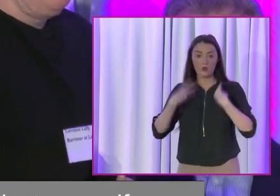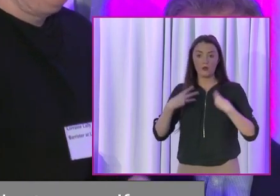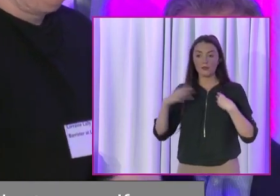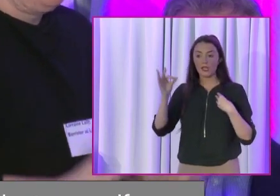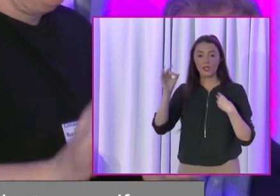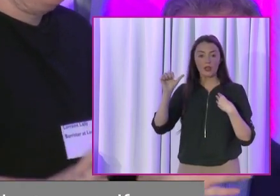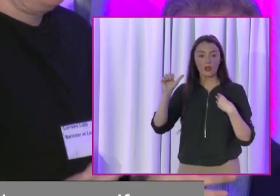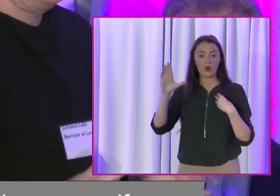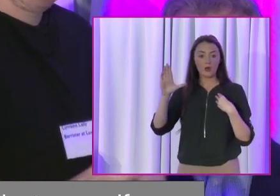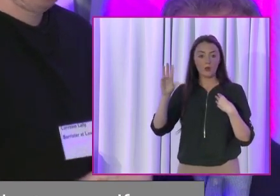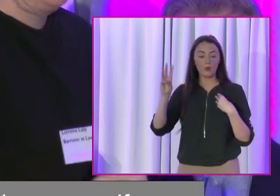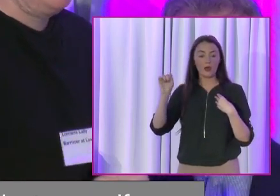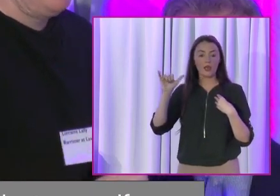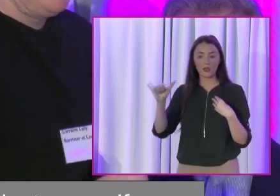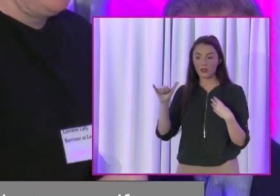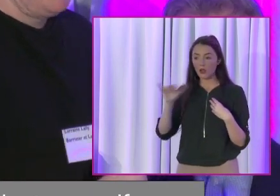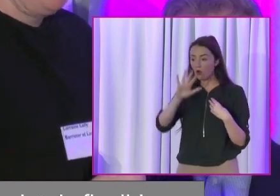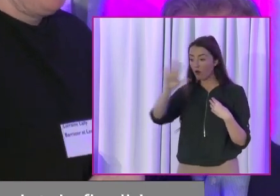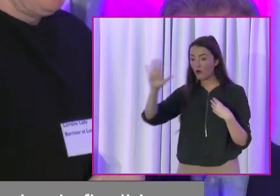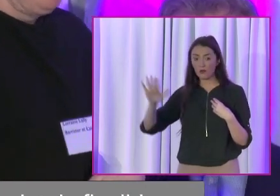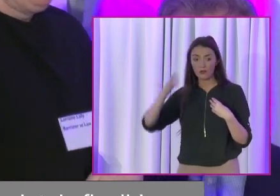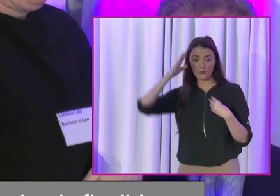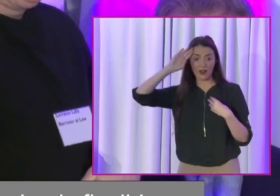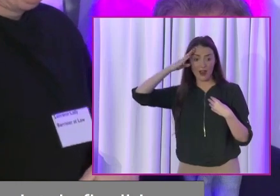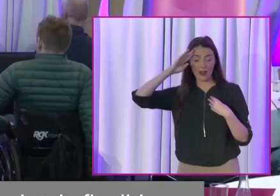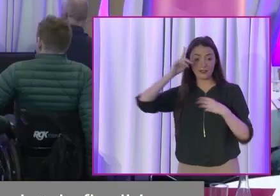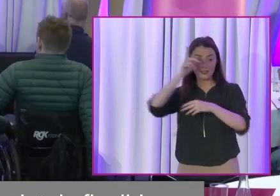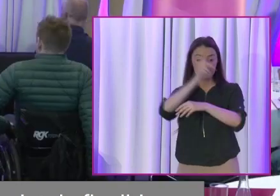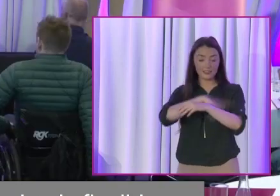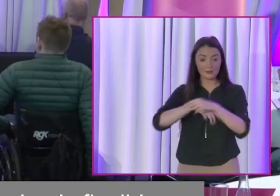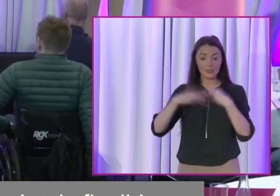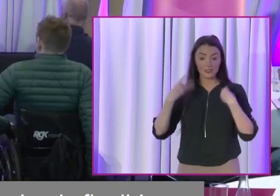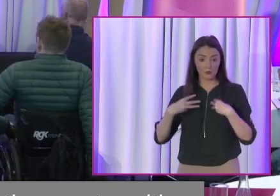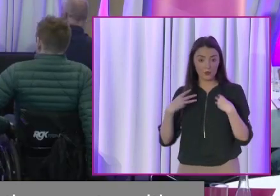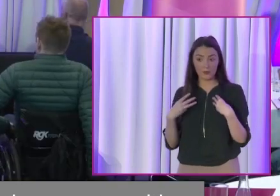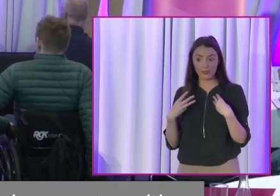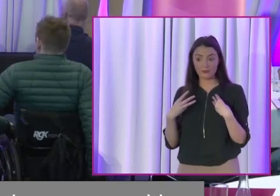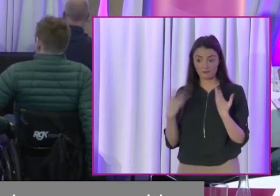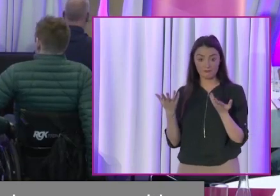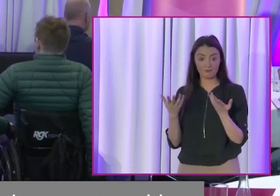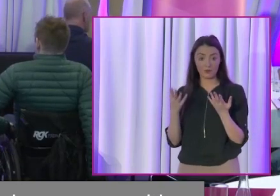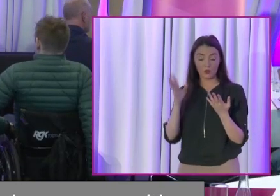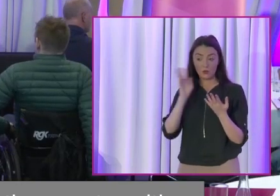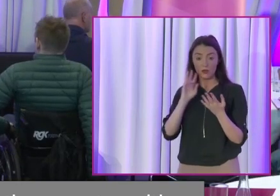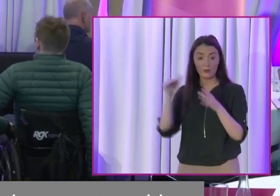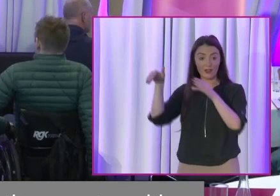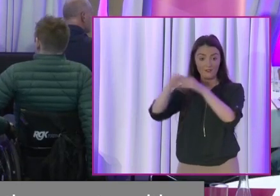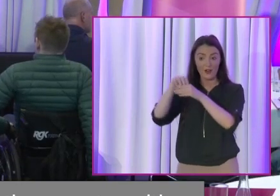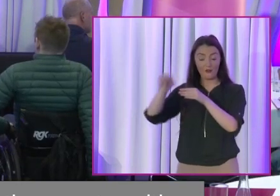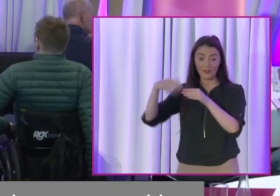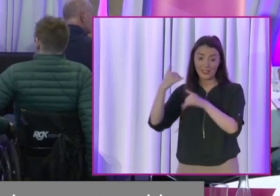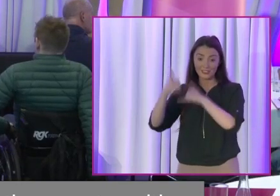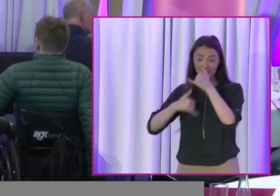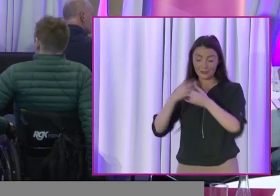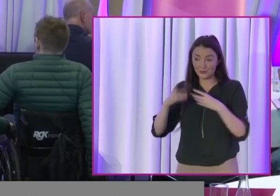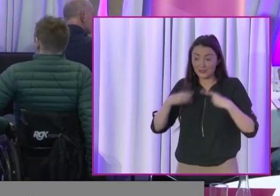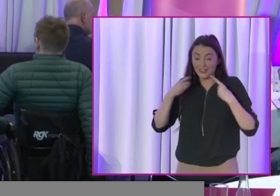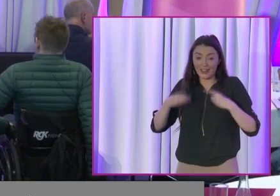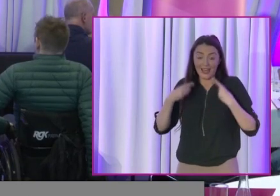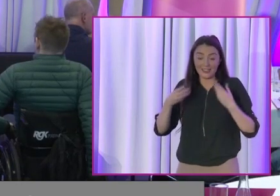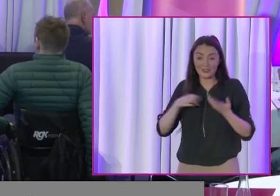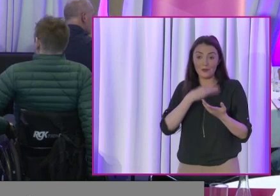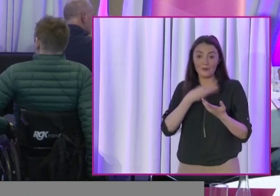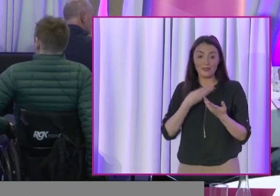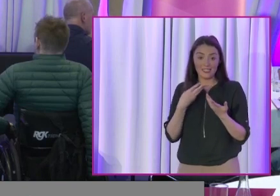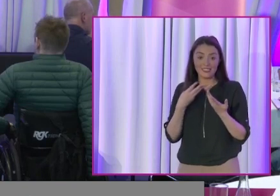Galway and all of the country with disabilities who are running in the local elections next year. So we are delighted. And we're going to continue